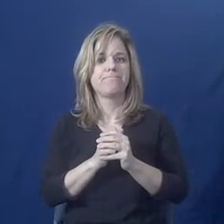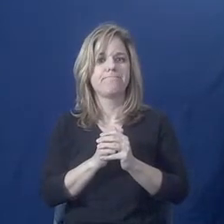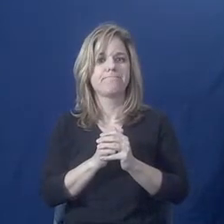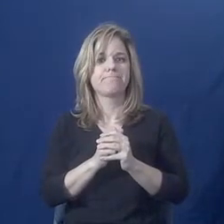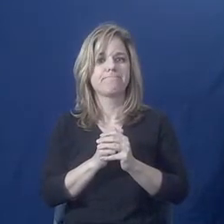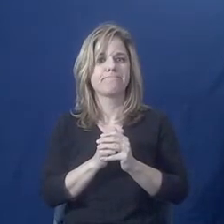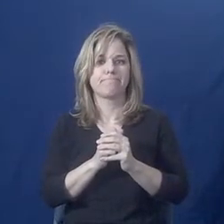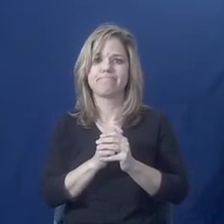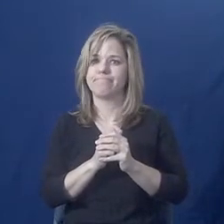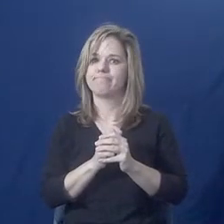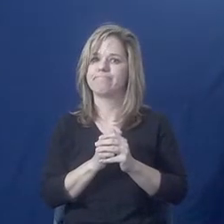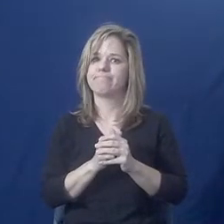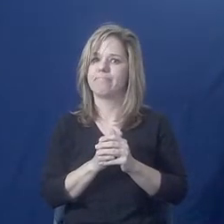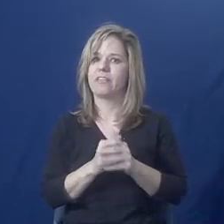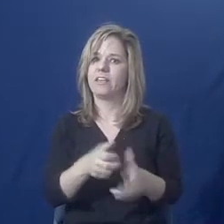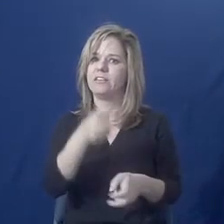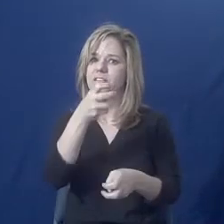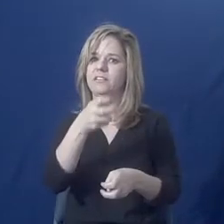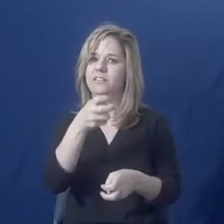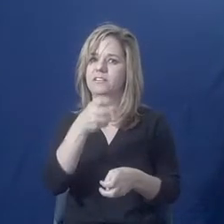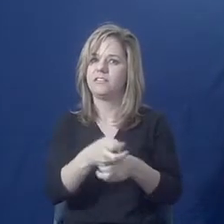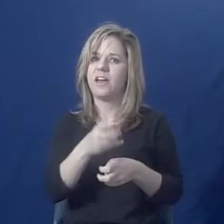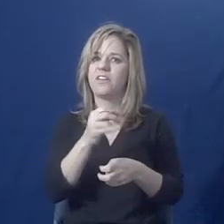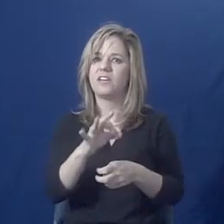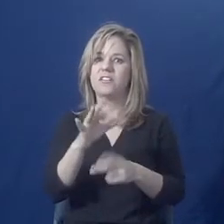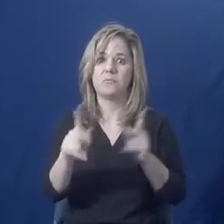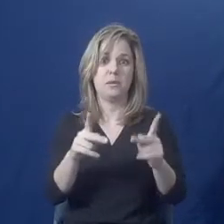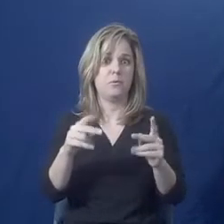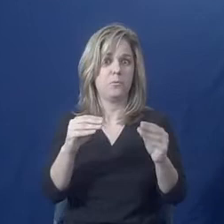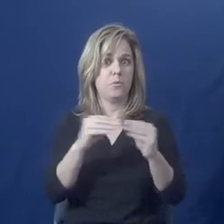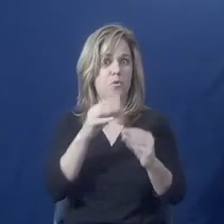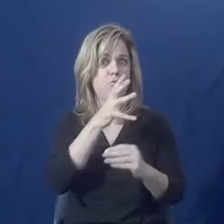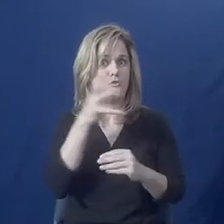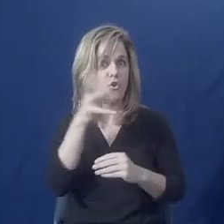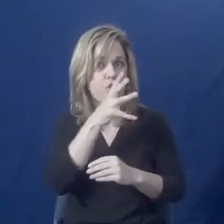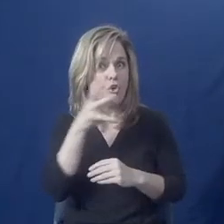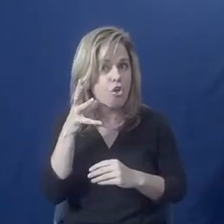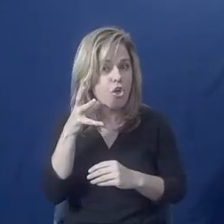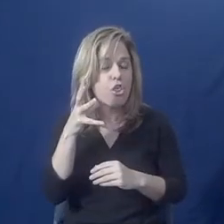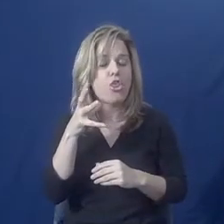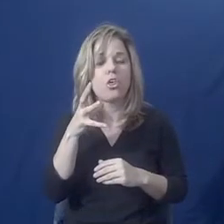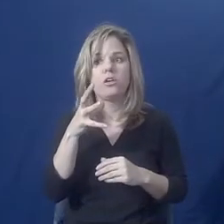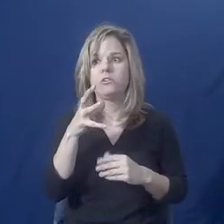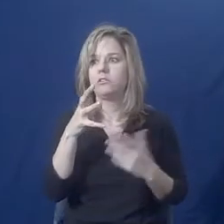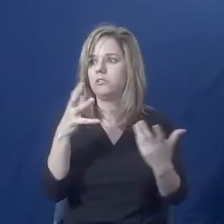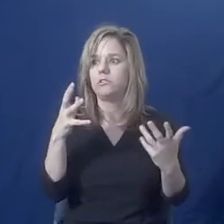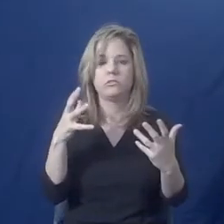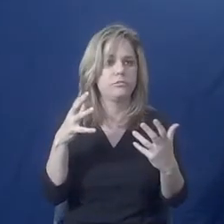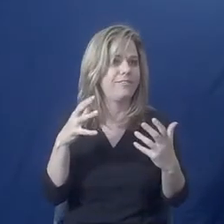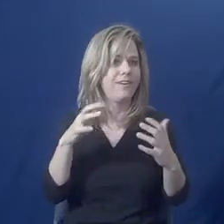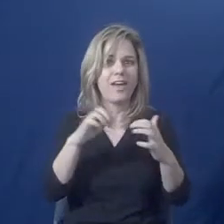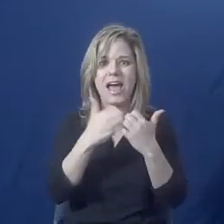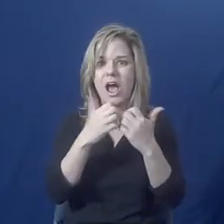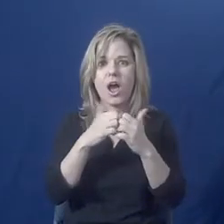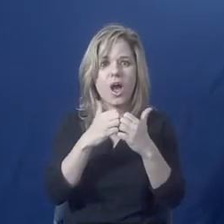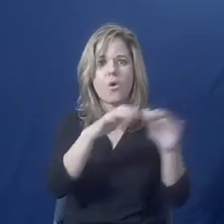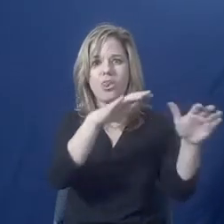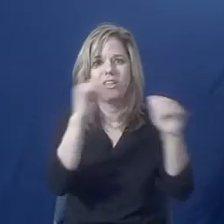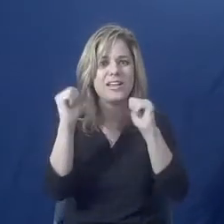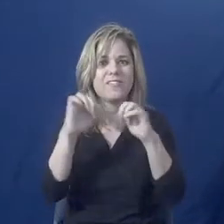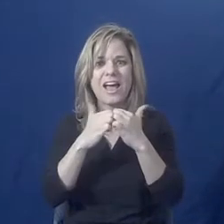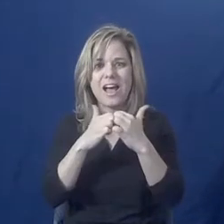It's very difficult for people who live in more rural areas to even get out of an abusive